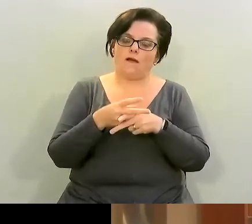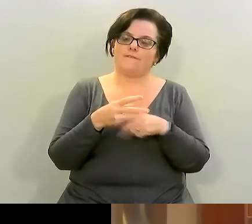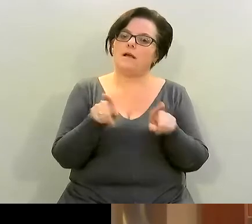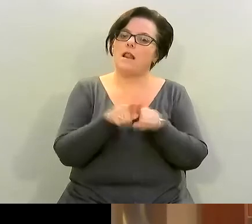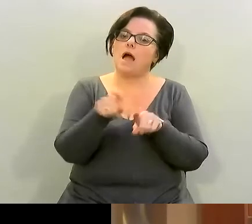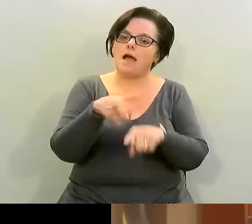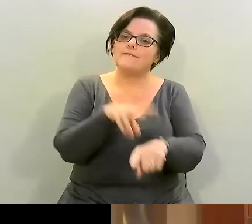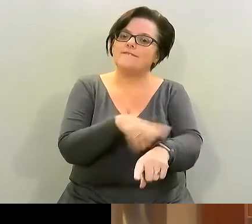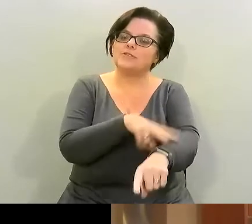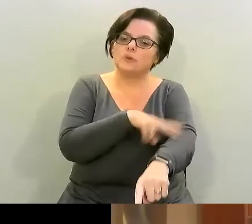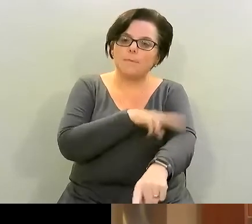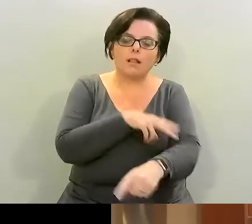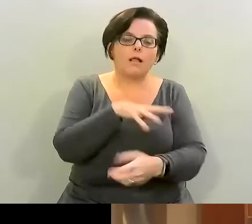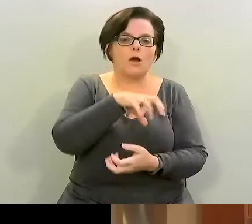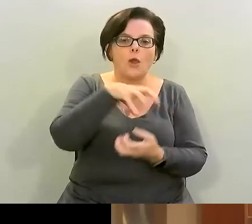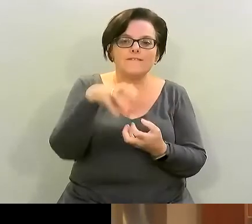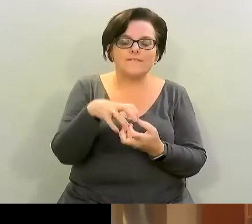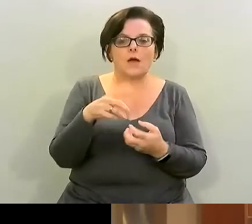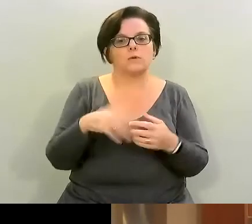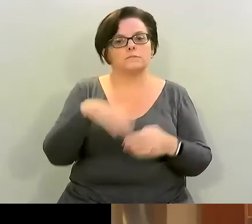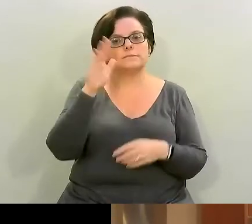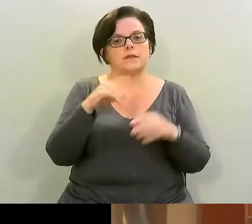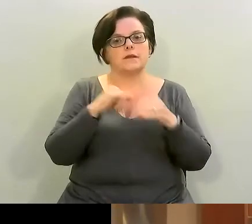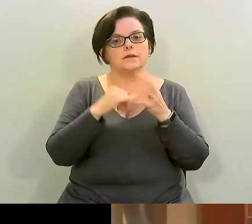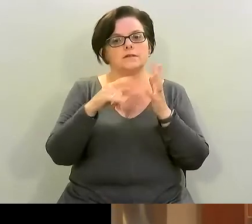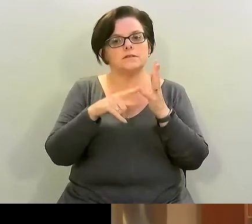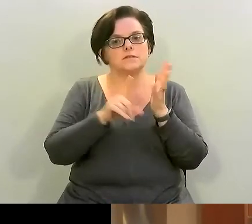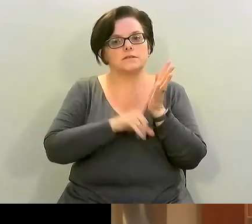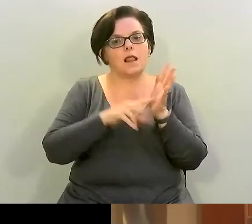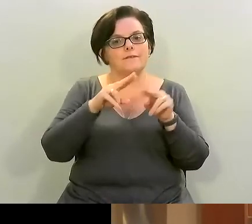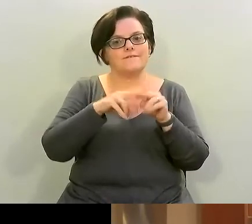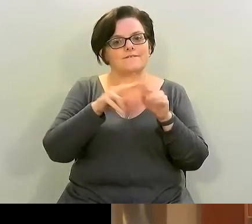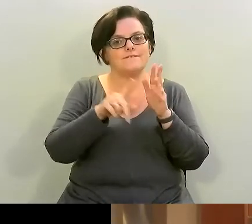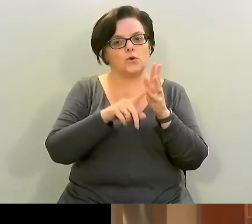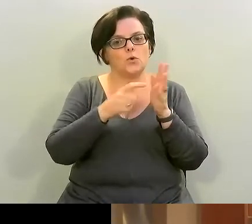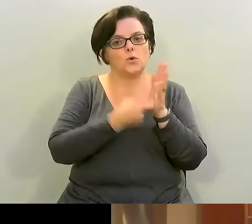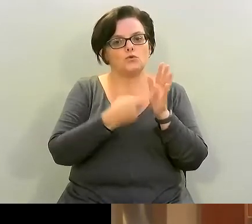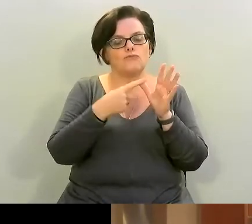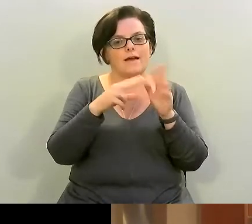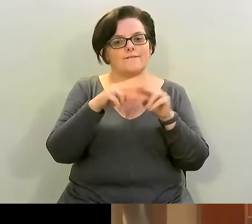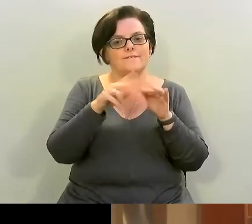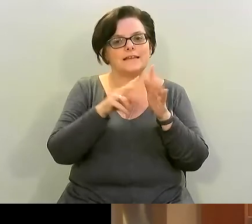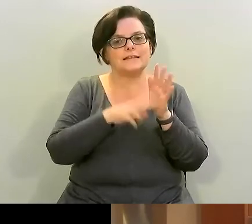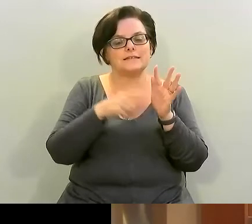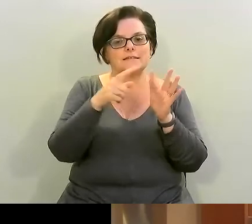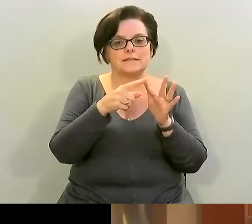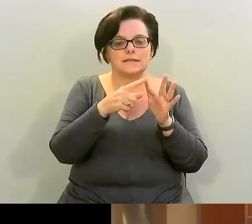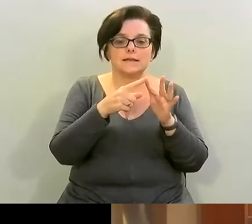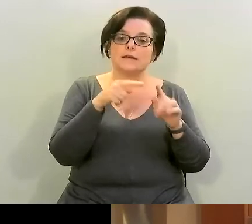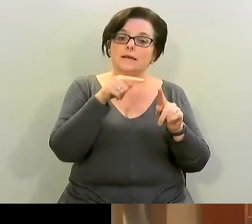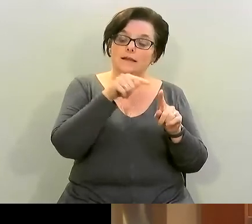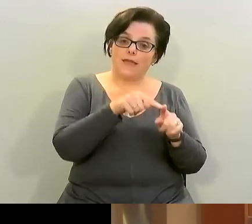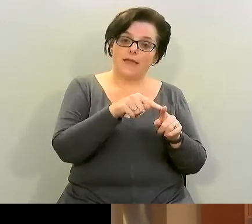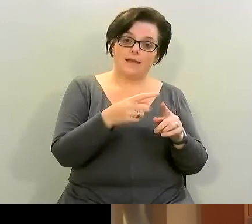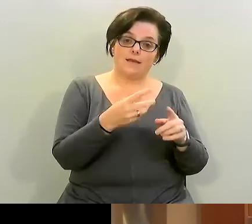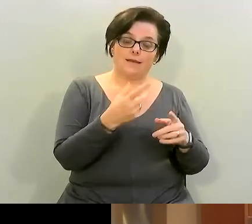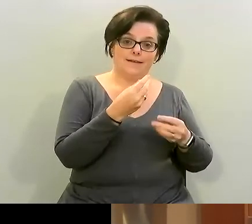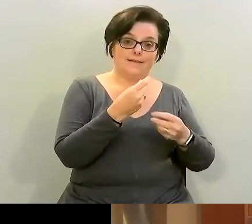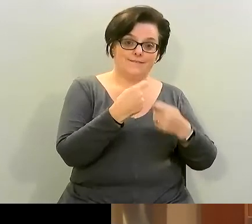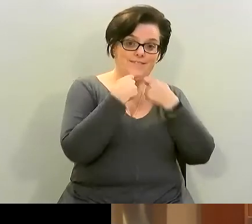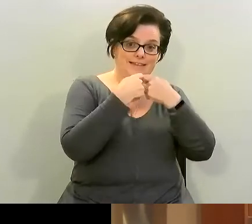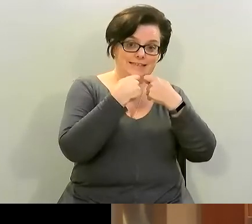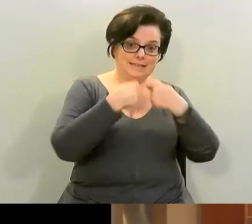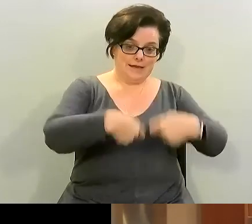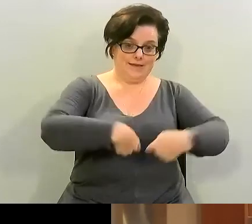as cauliflower are rich in sulfuric things these ingredients which feed well and feed the gut bacteria